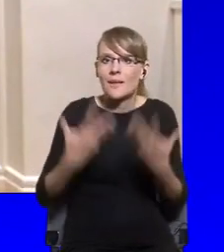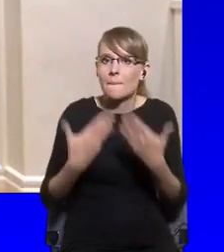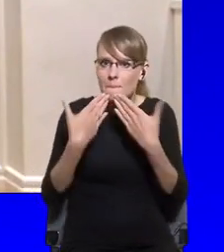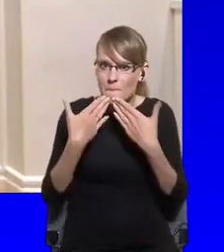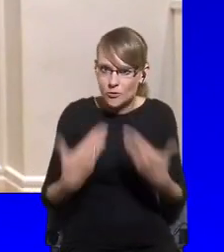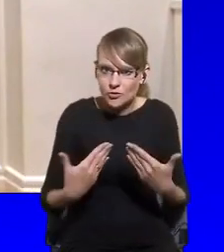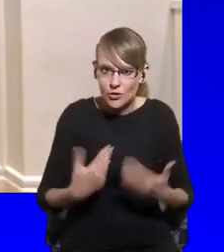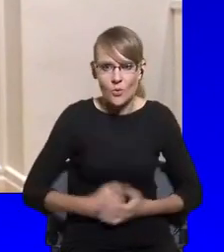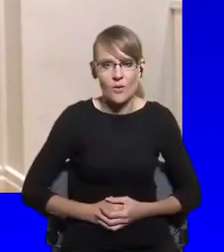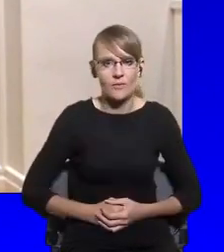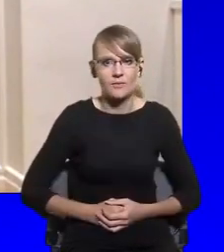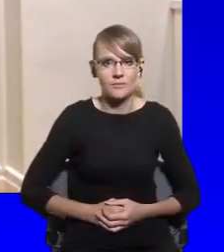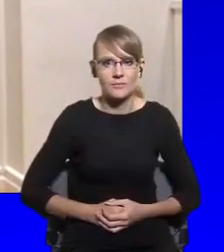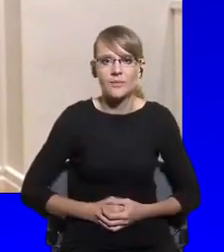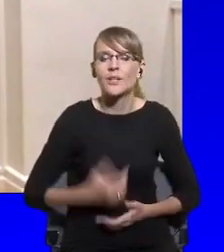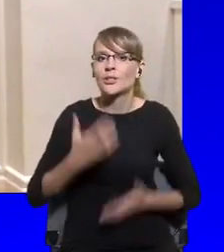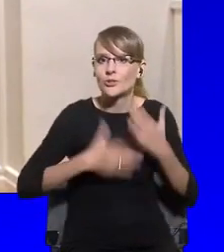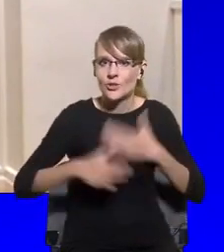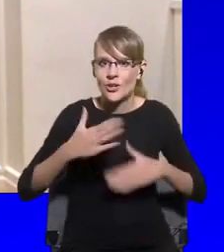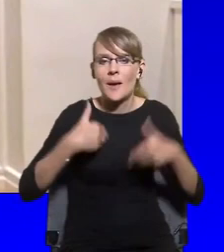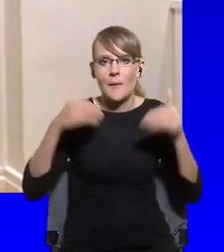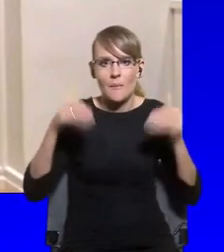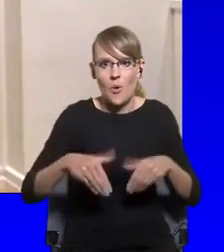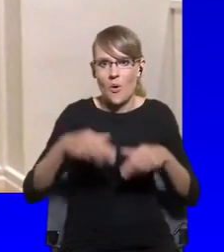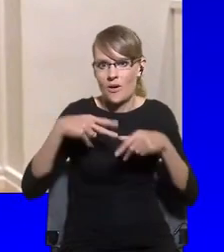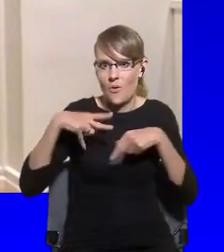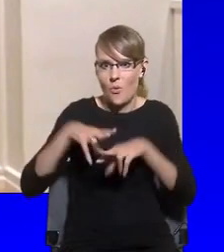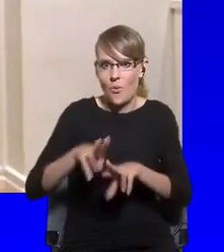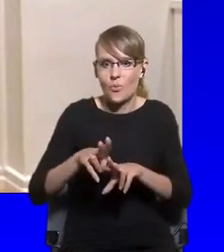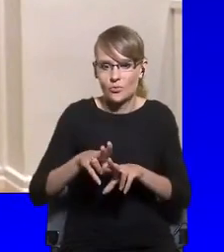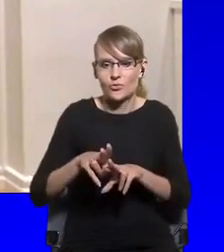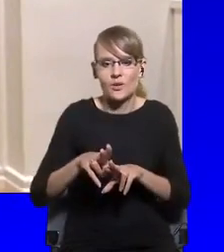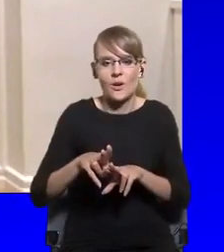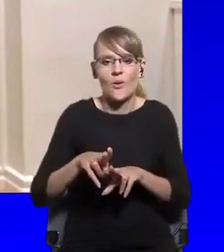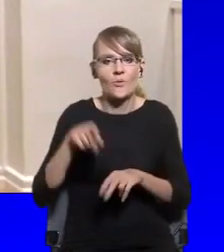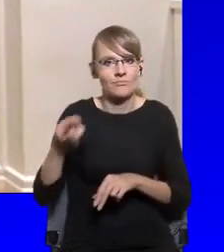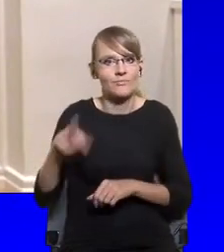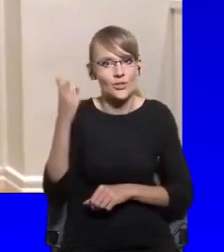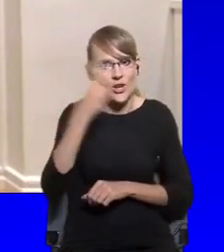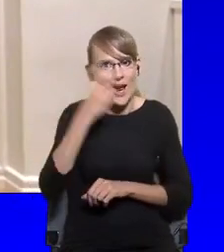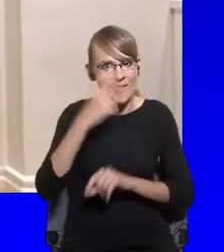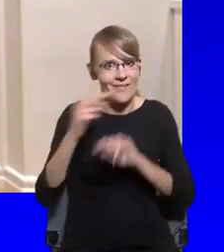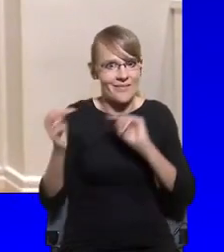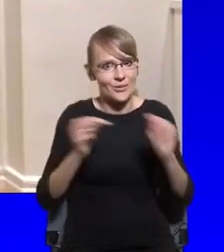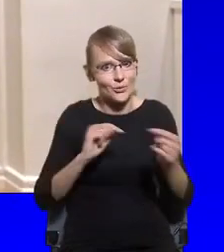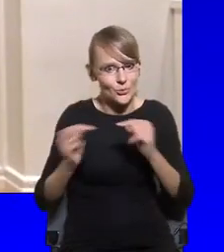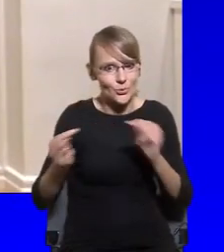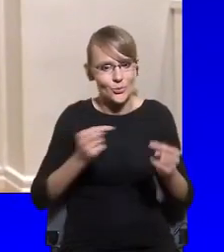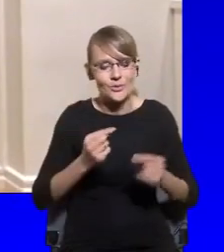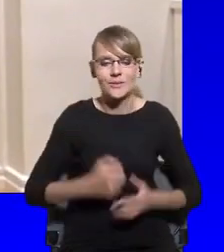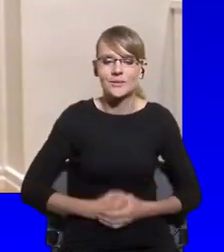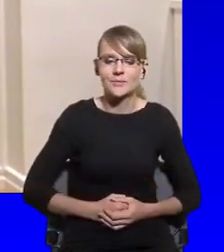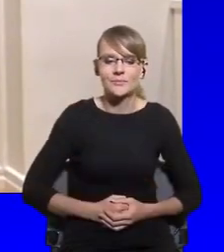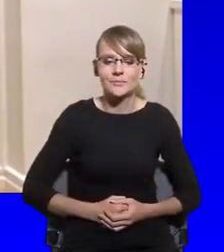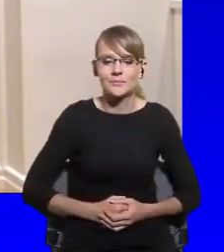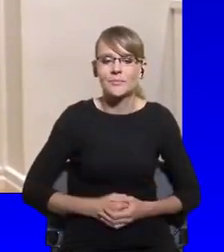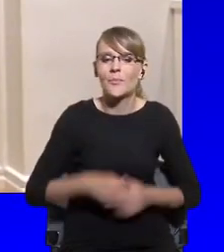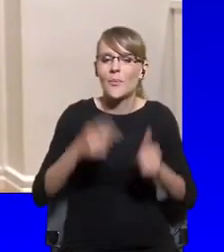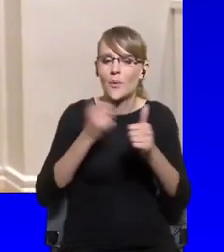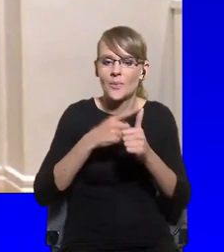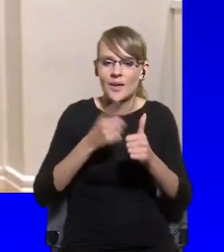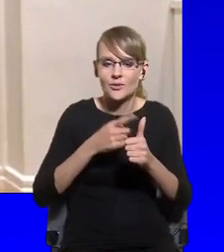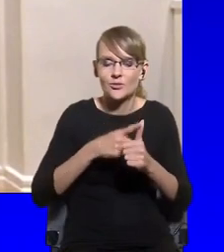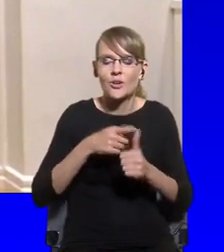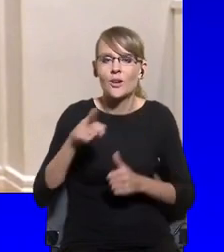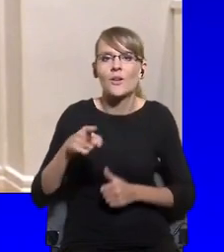So I think indeed, and this has been discussed already a bit also in earlier panels, looking at the media